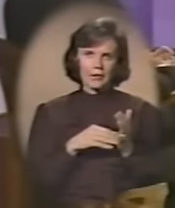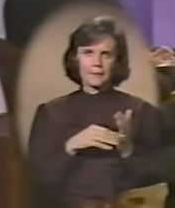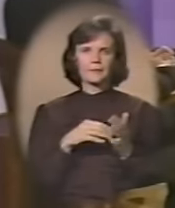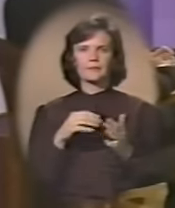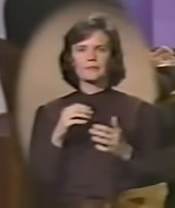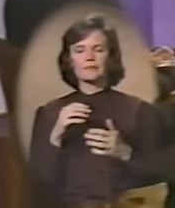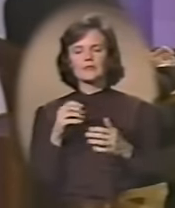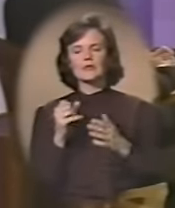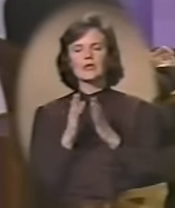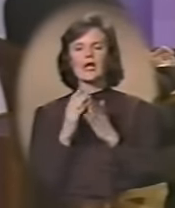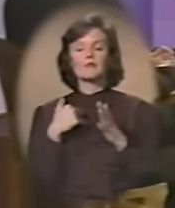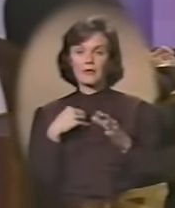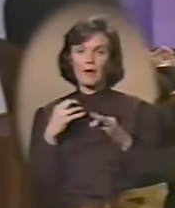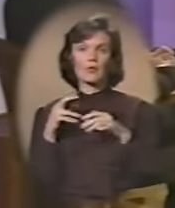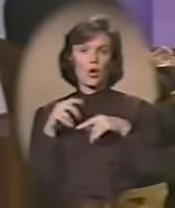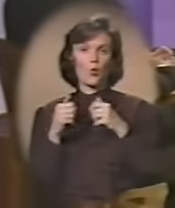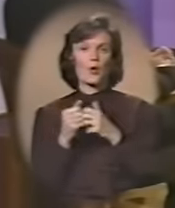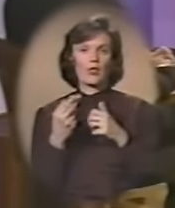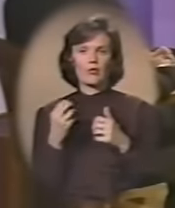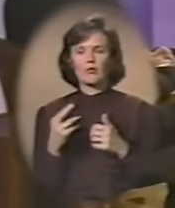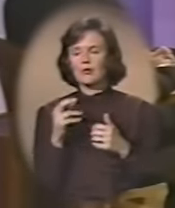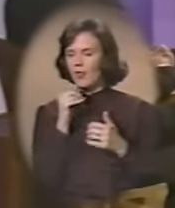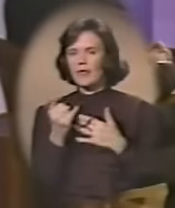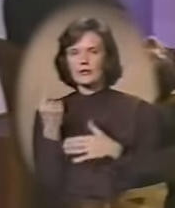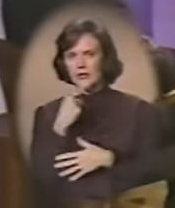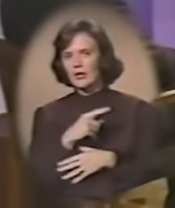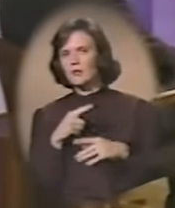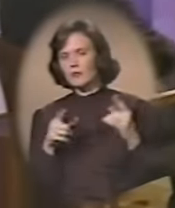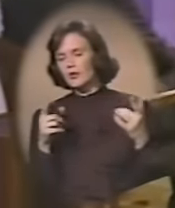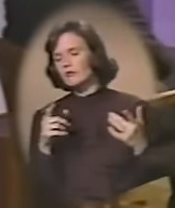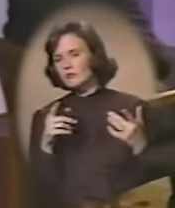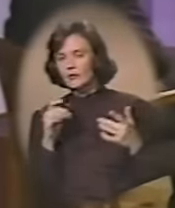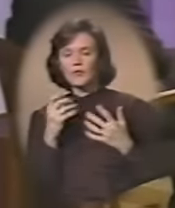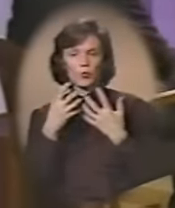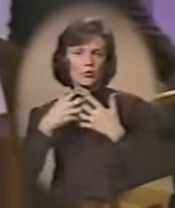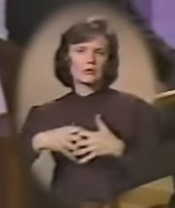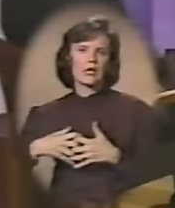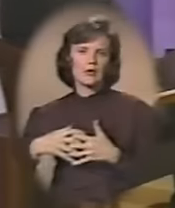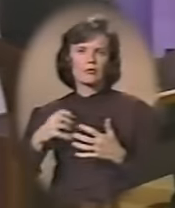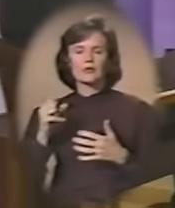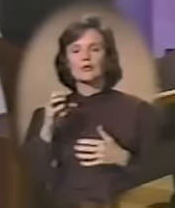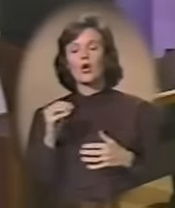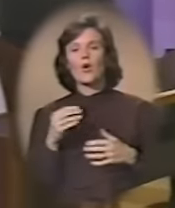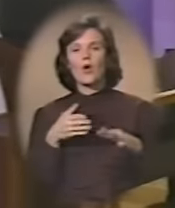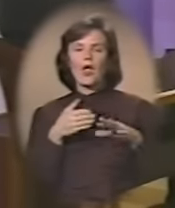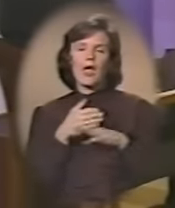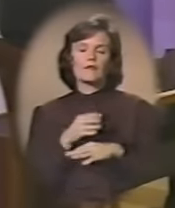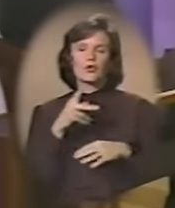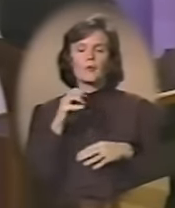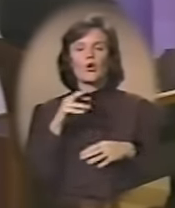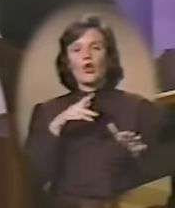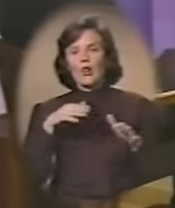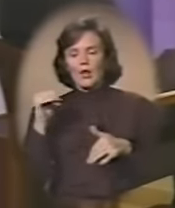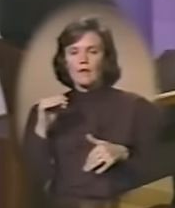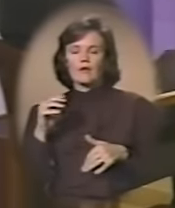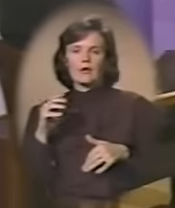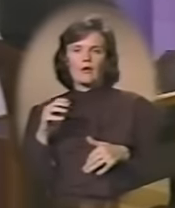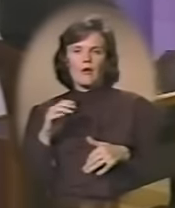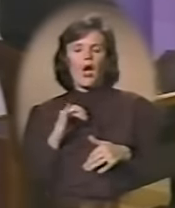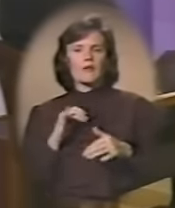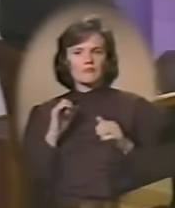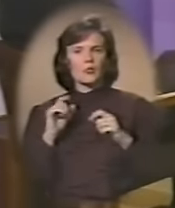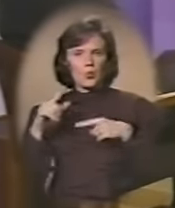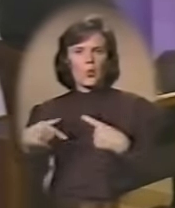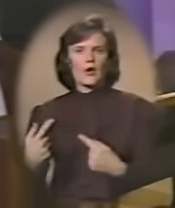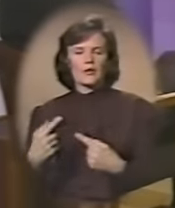she asked me if I'd come with her. Not that day, but she said it works out, you know. So after Pearl left, I got to